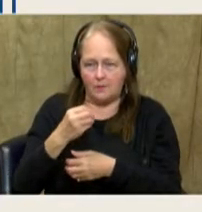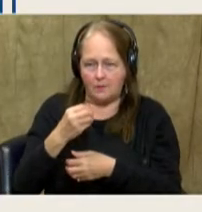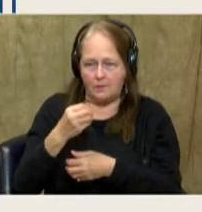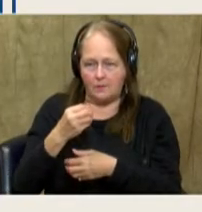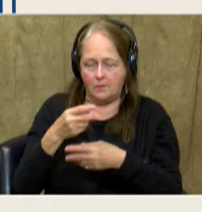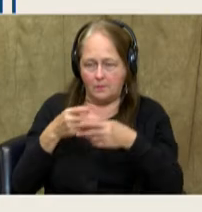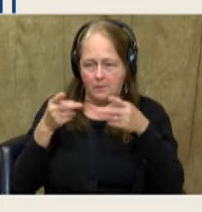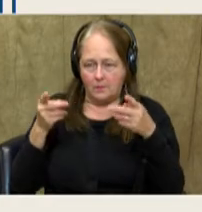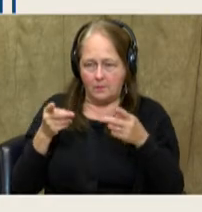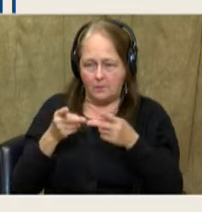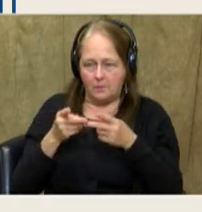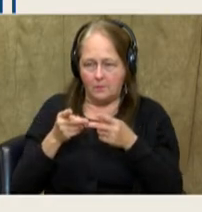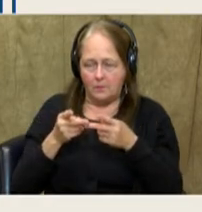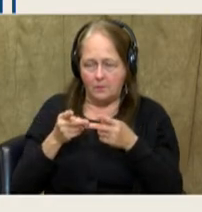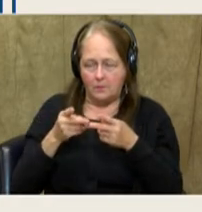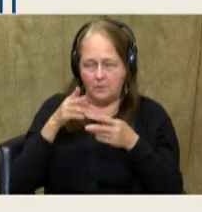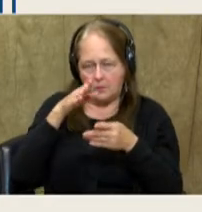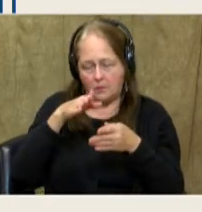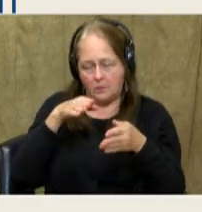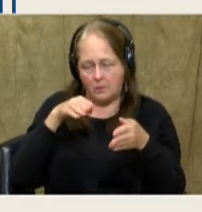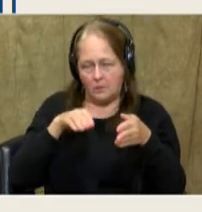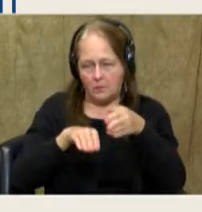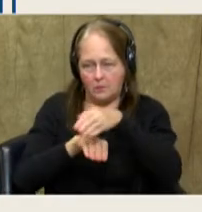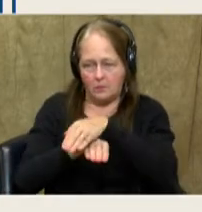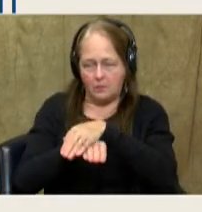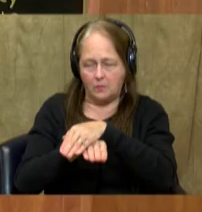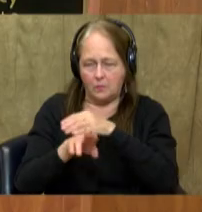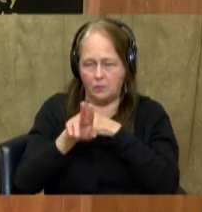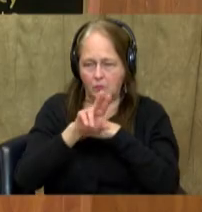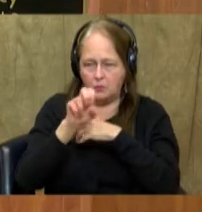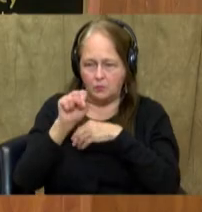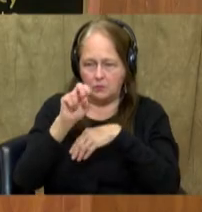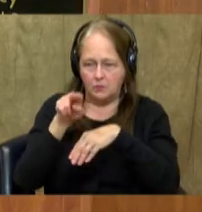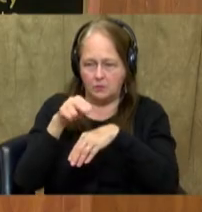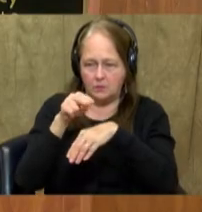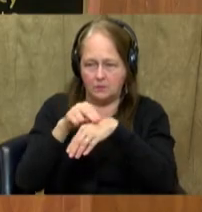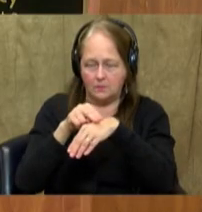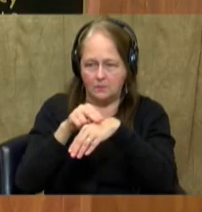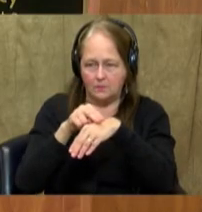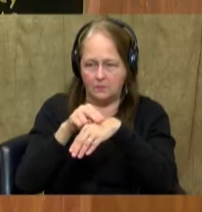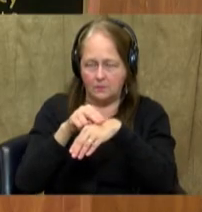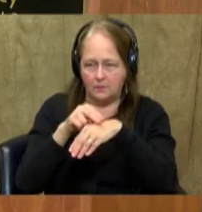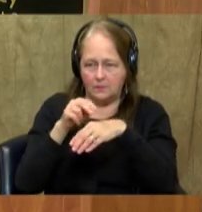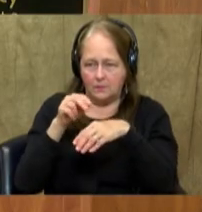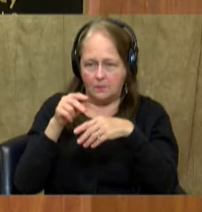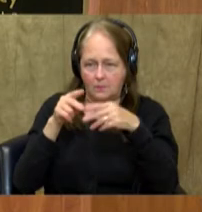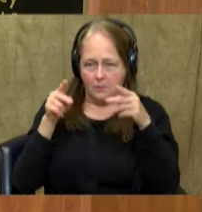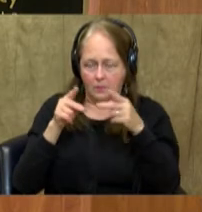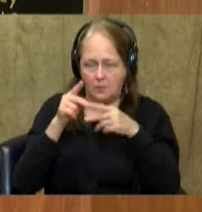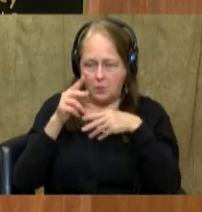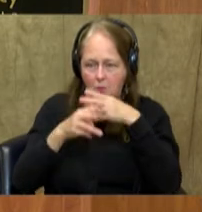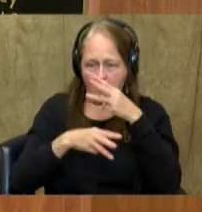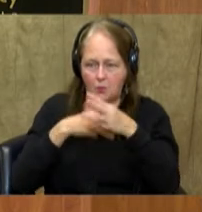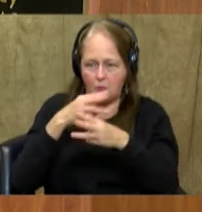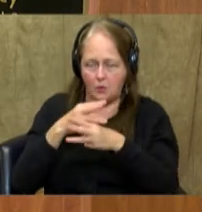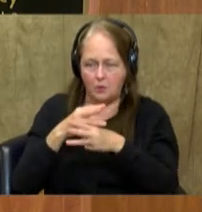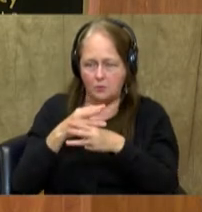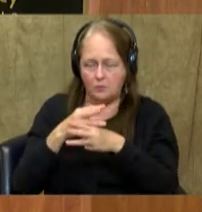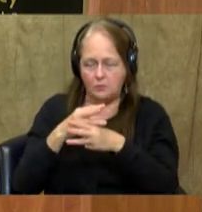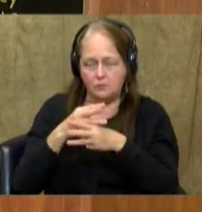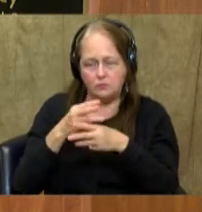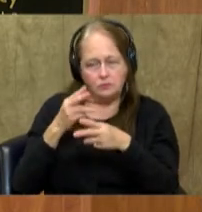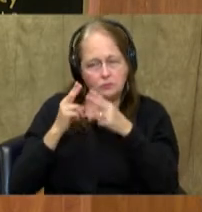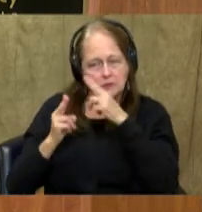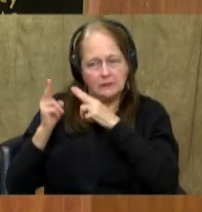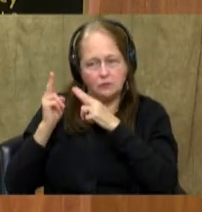so it's actually a place where she's entombed. And the United Nations has designated it as a World Heritage Site.